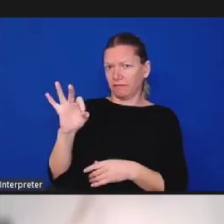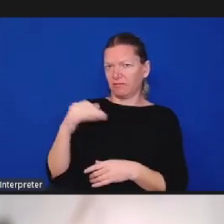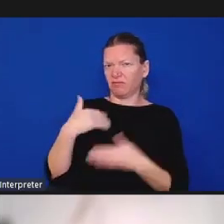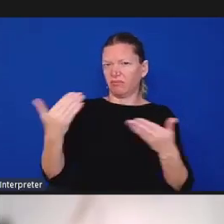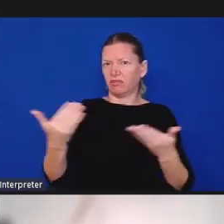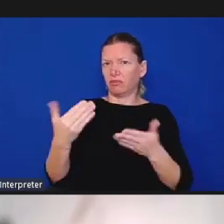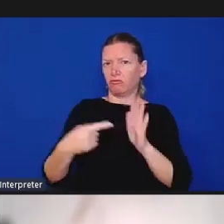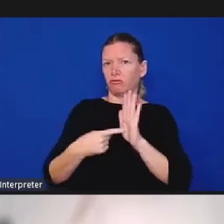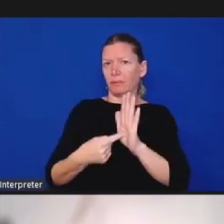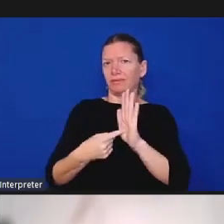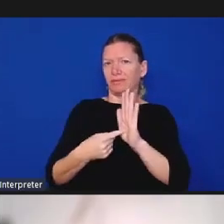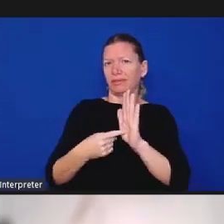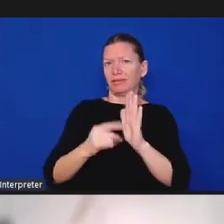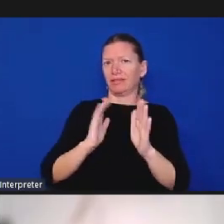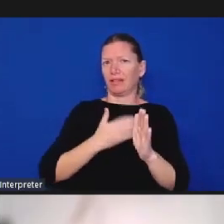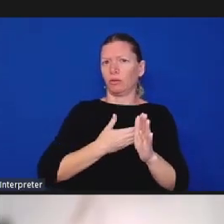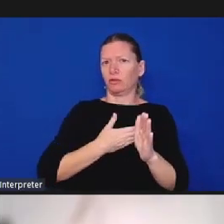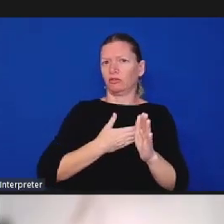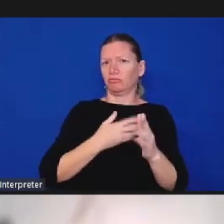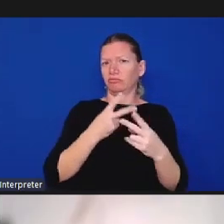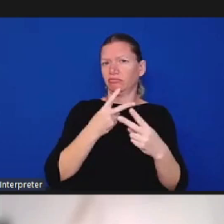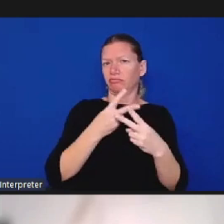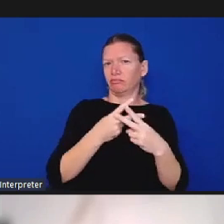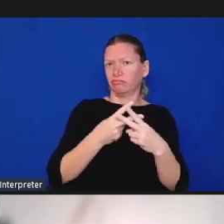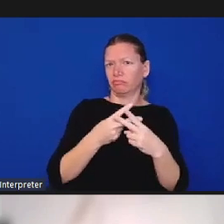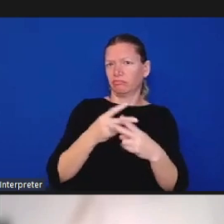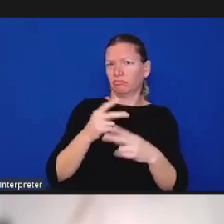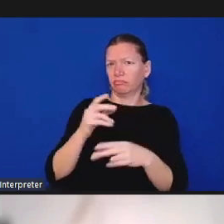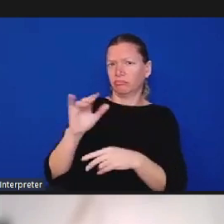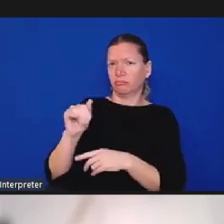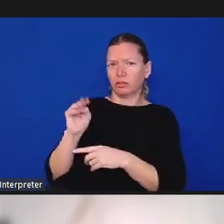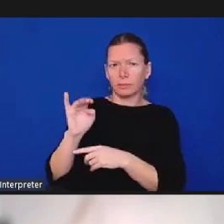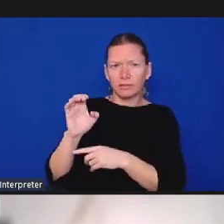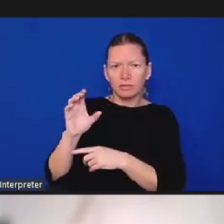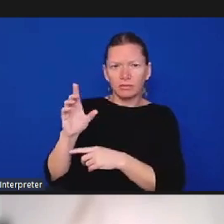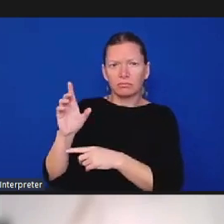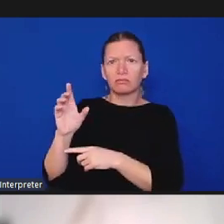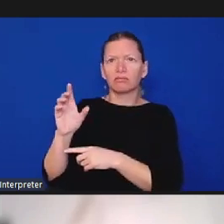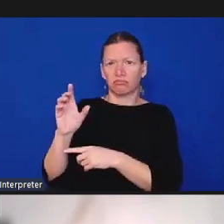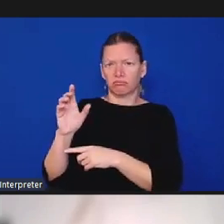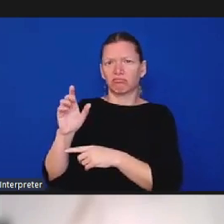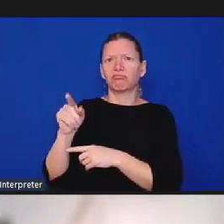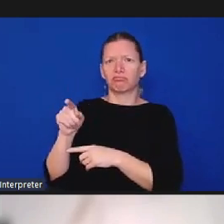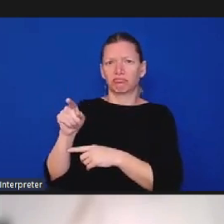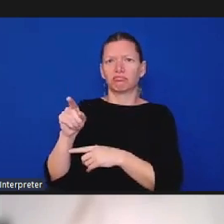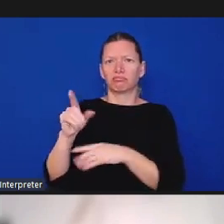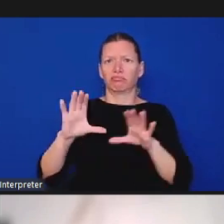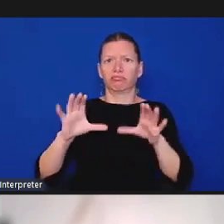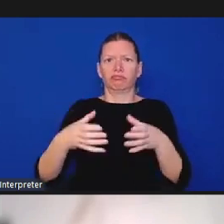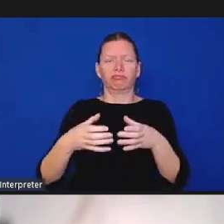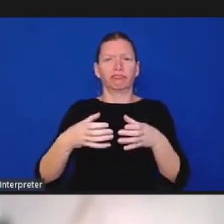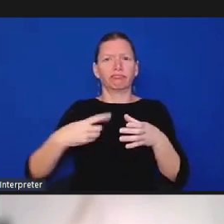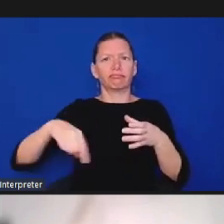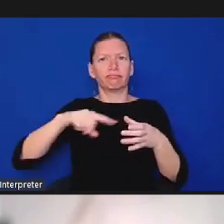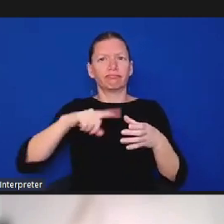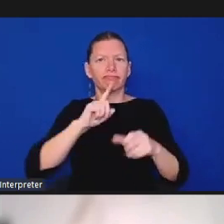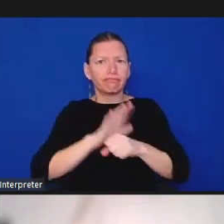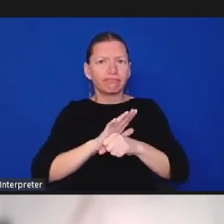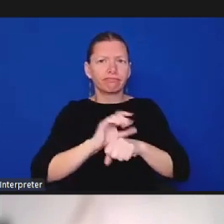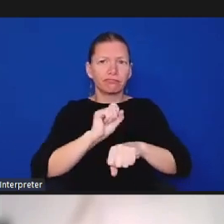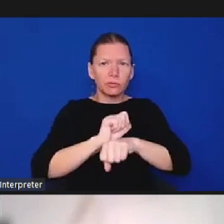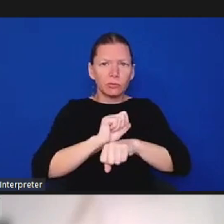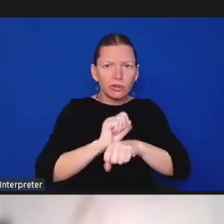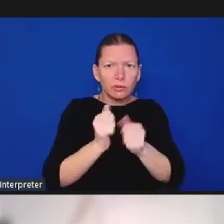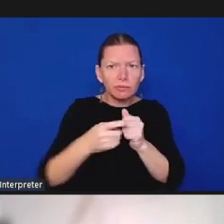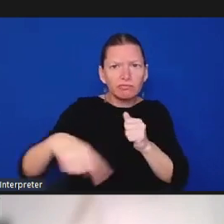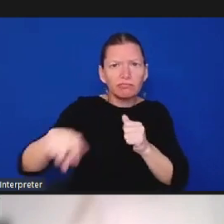and organizationally committed and eager to hear from our community to define and and